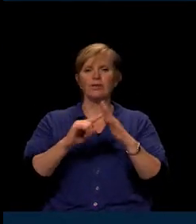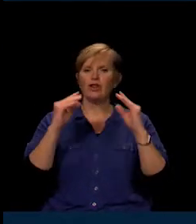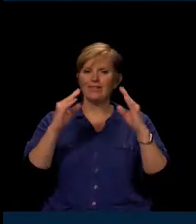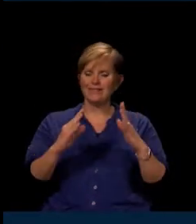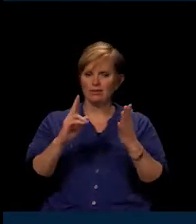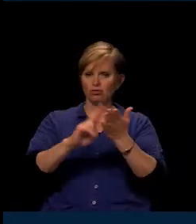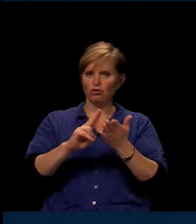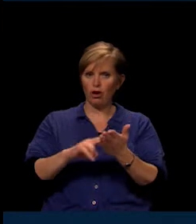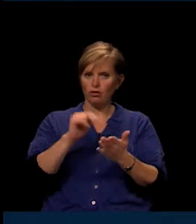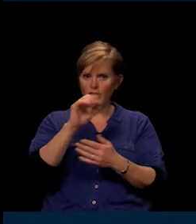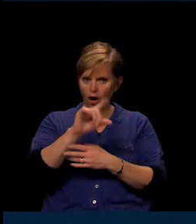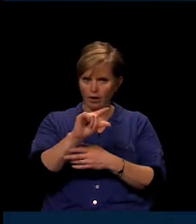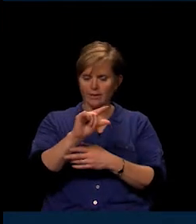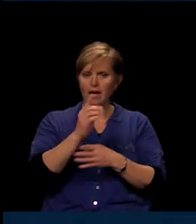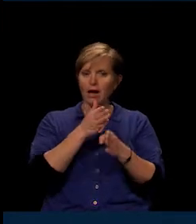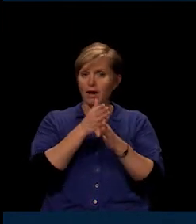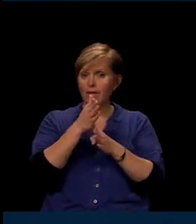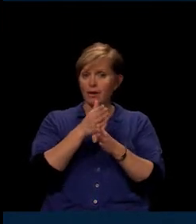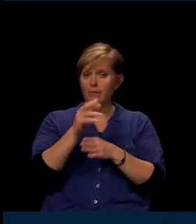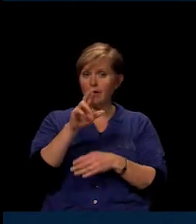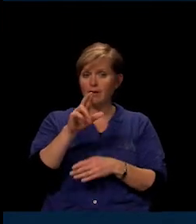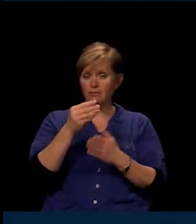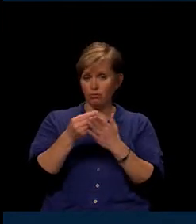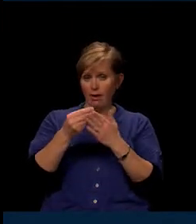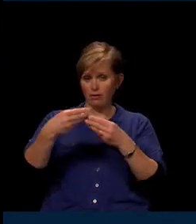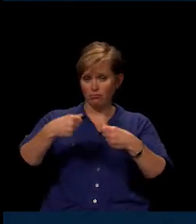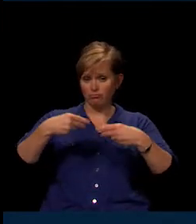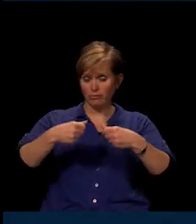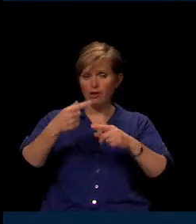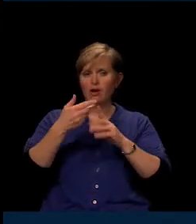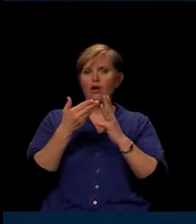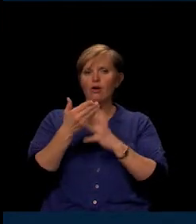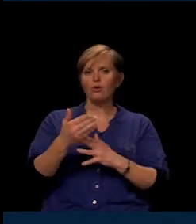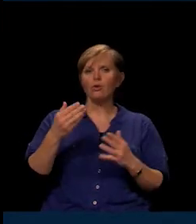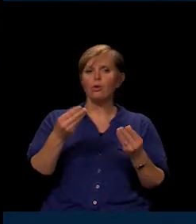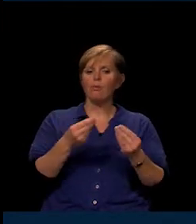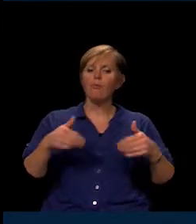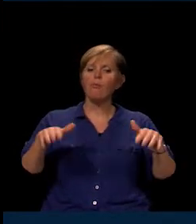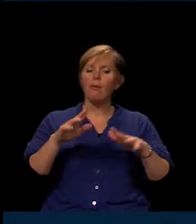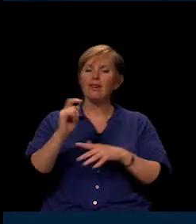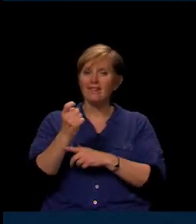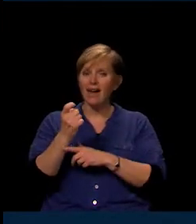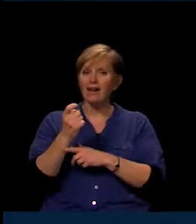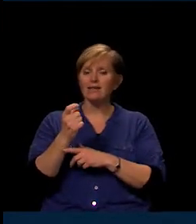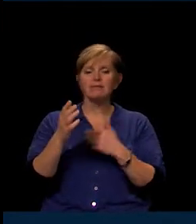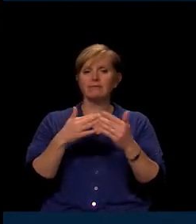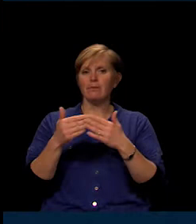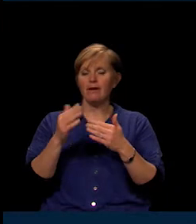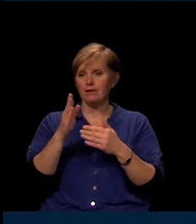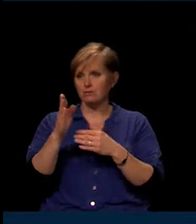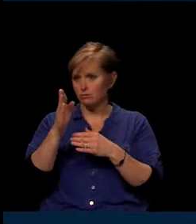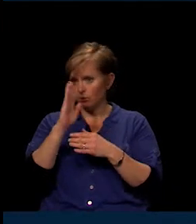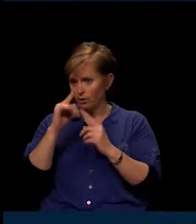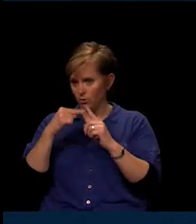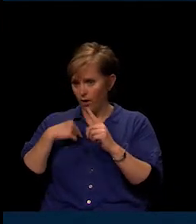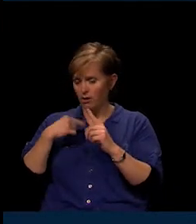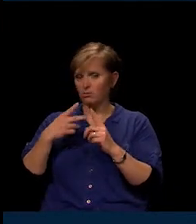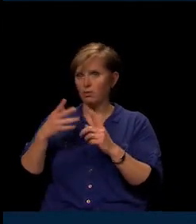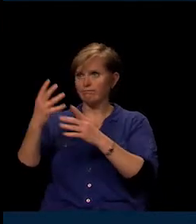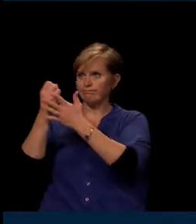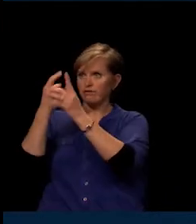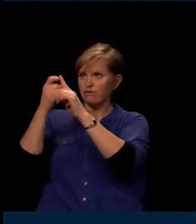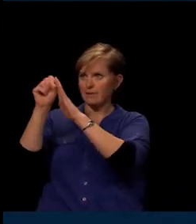main source of revenue is property taxes, whether it's coming through a formula or directly with us. Those are not collected until December and distributed until January.